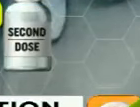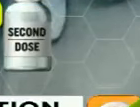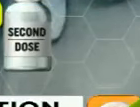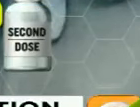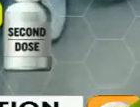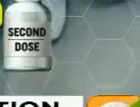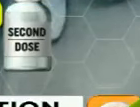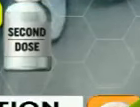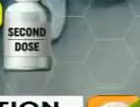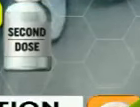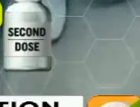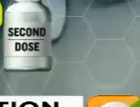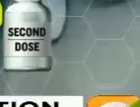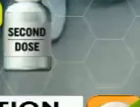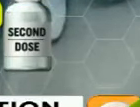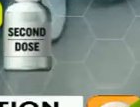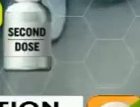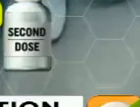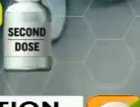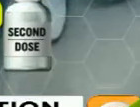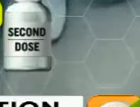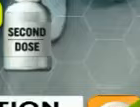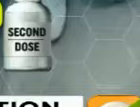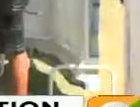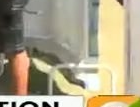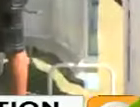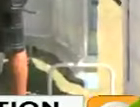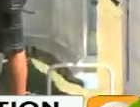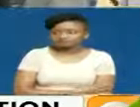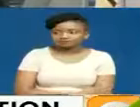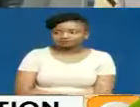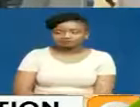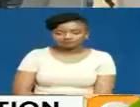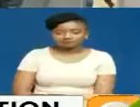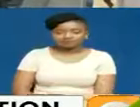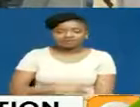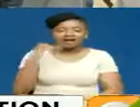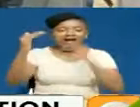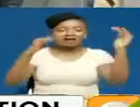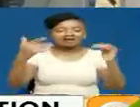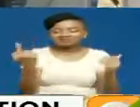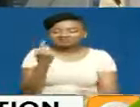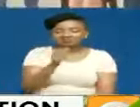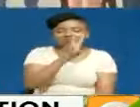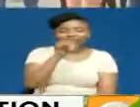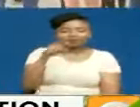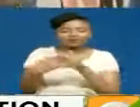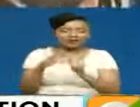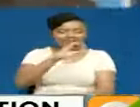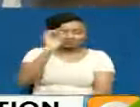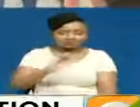,858 fast doses, the proportion of fully vaccinated adults being only 2.9 percent.